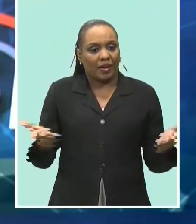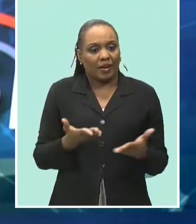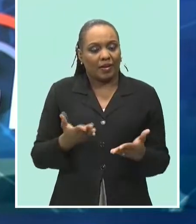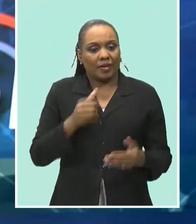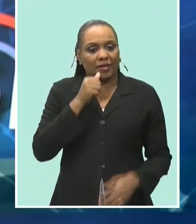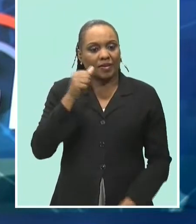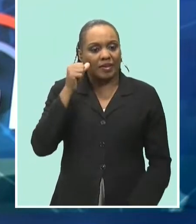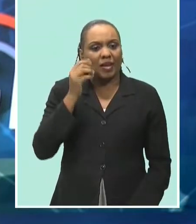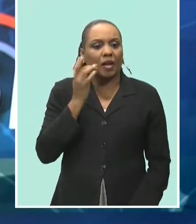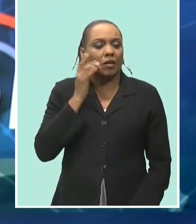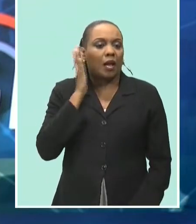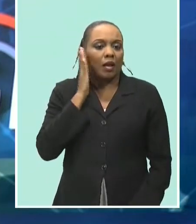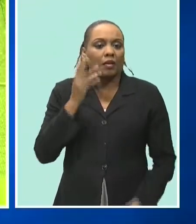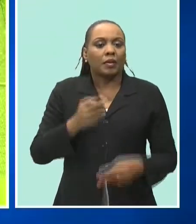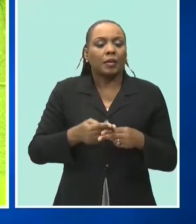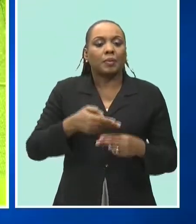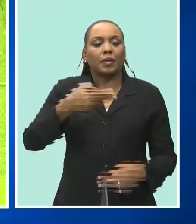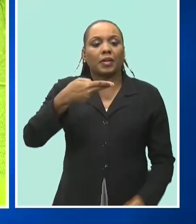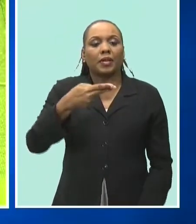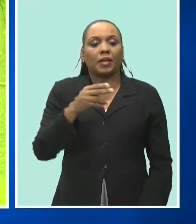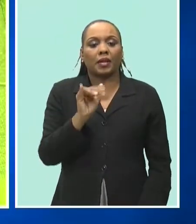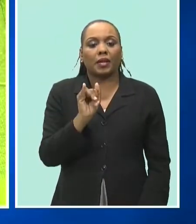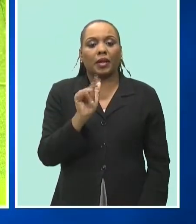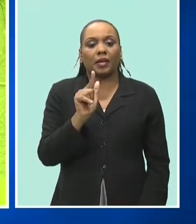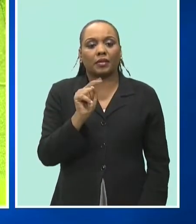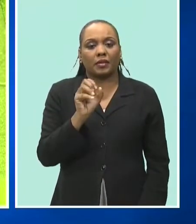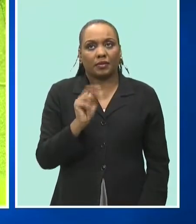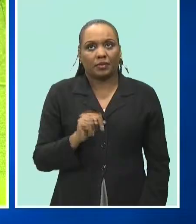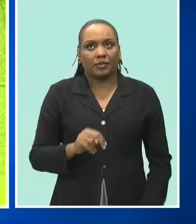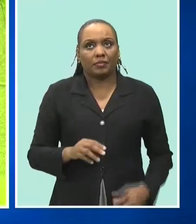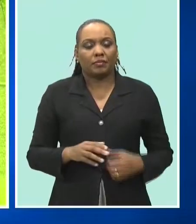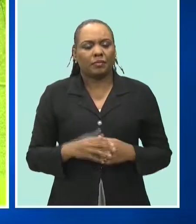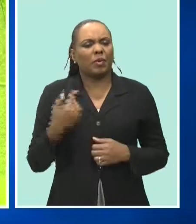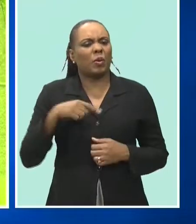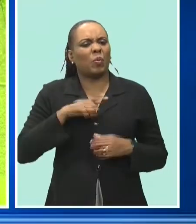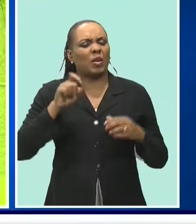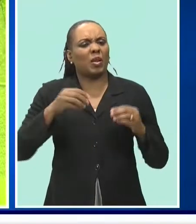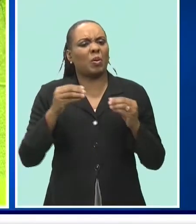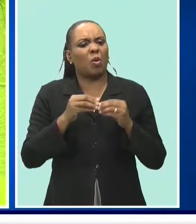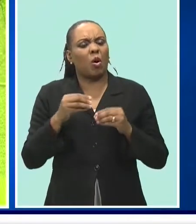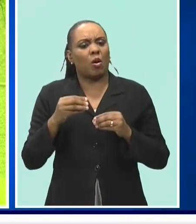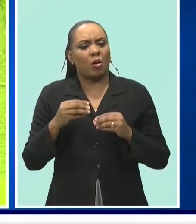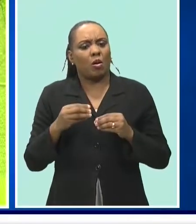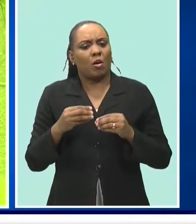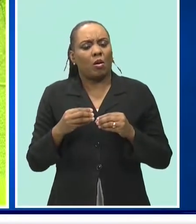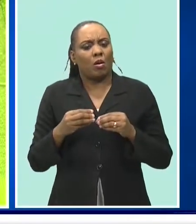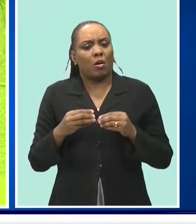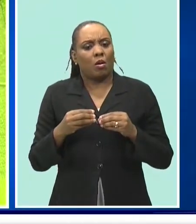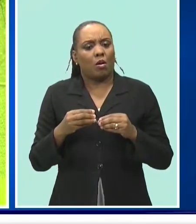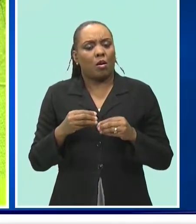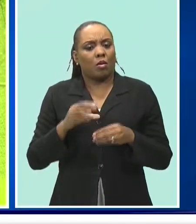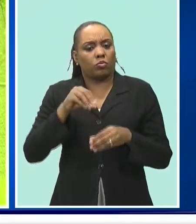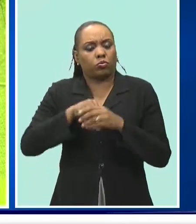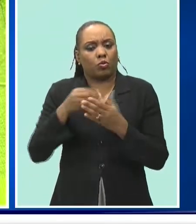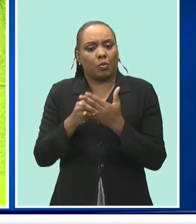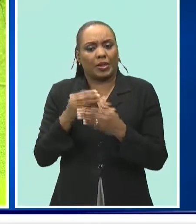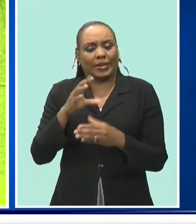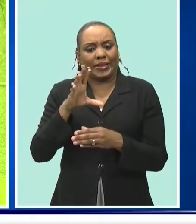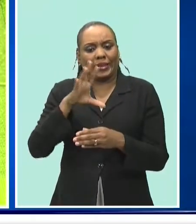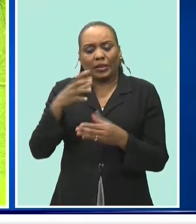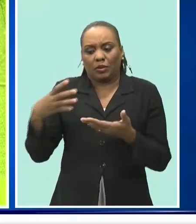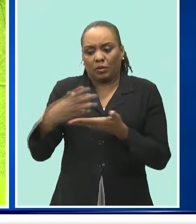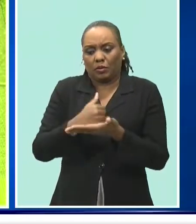barbados you have to build back capacity at the revenue authority at wherever continue to do that and then